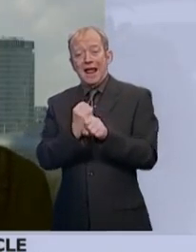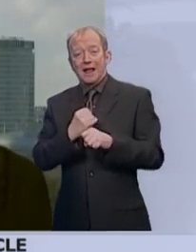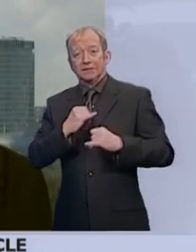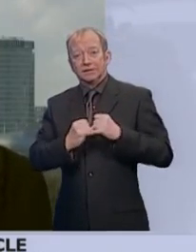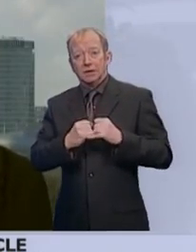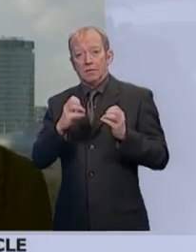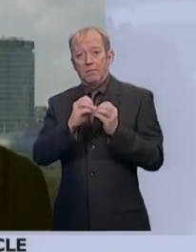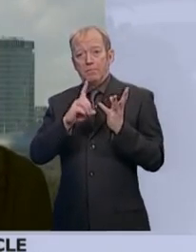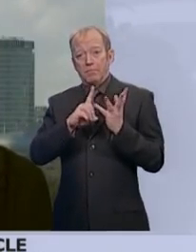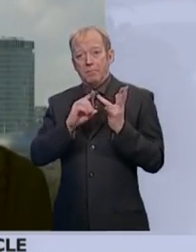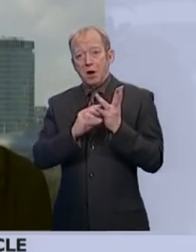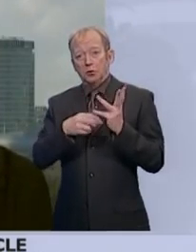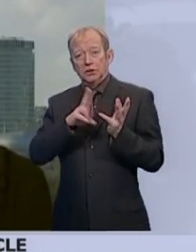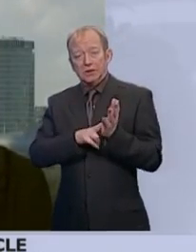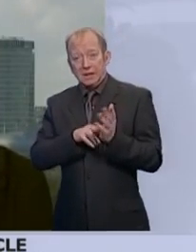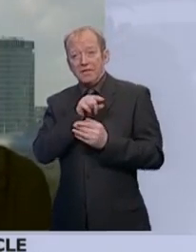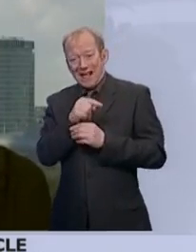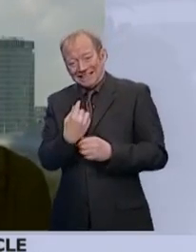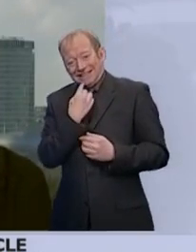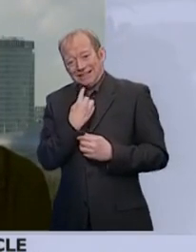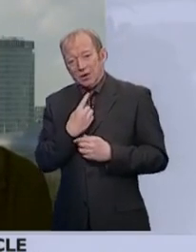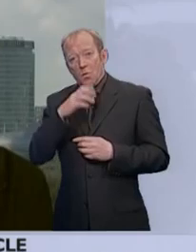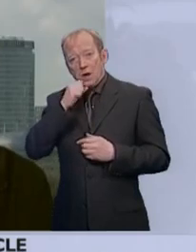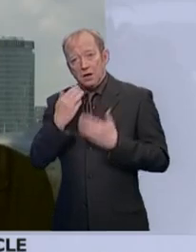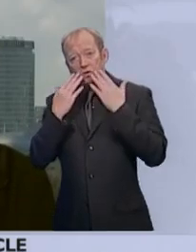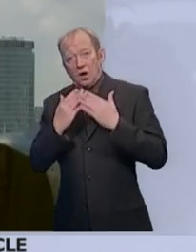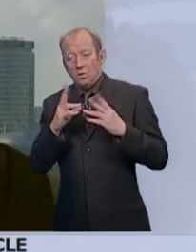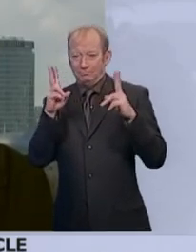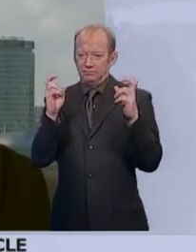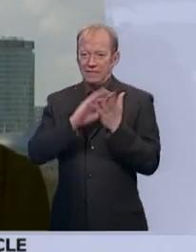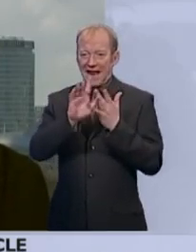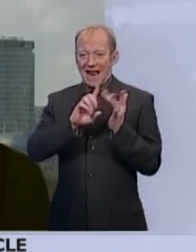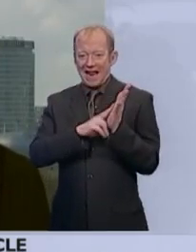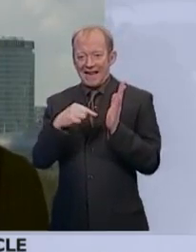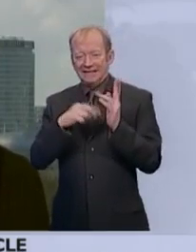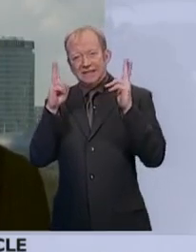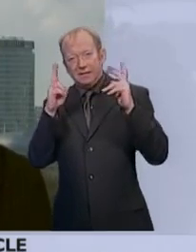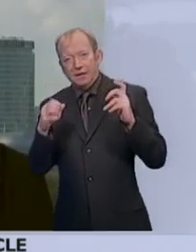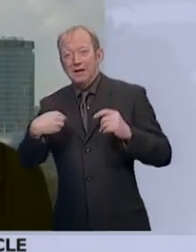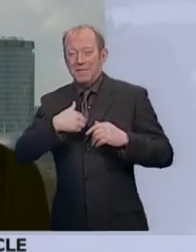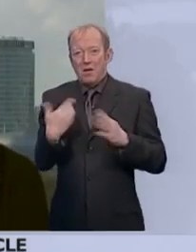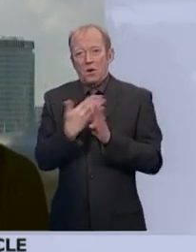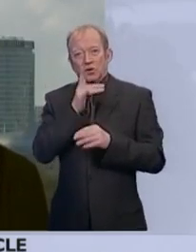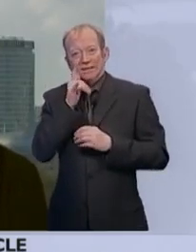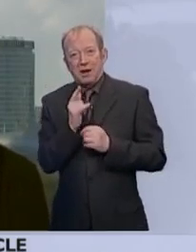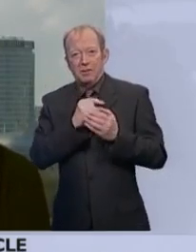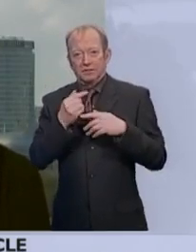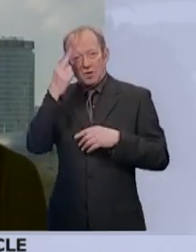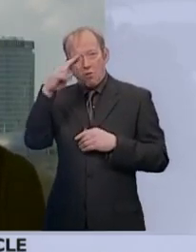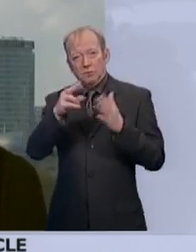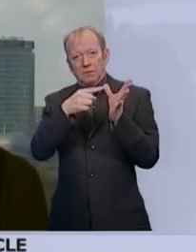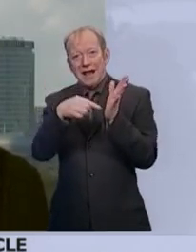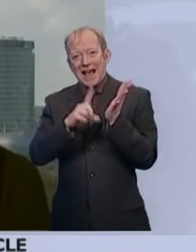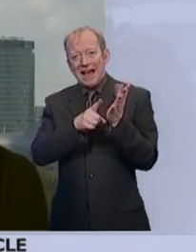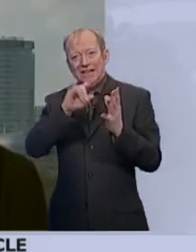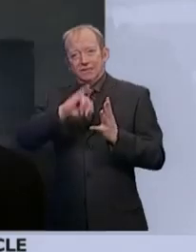ought to be enough to show some hints of the particle. And I don't actually know, I mean, I work on the Atlas experiment with my colleagues in Birmingham.